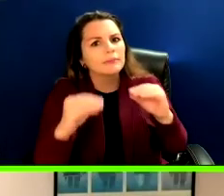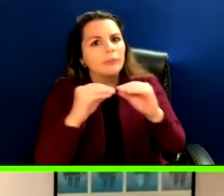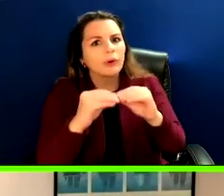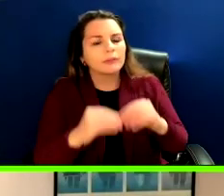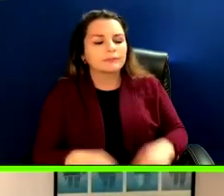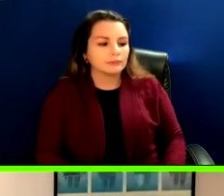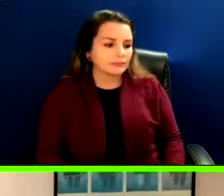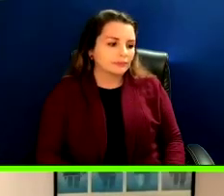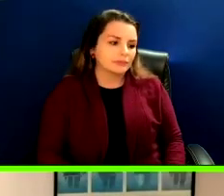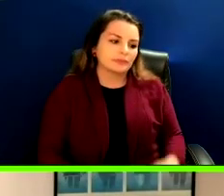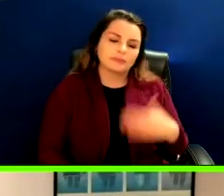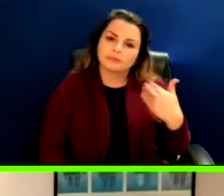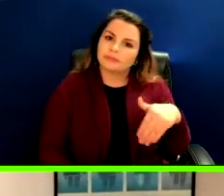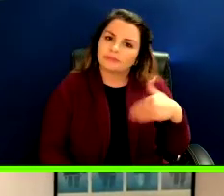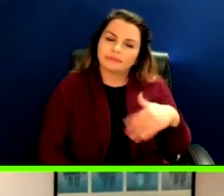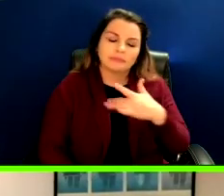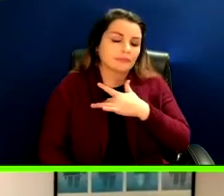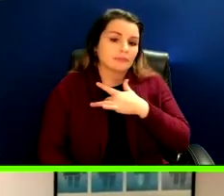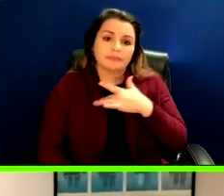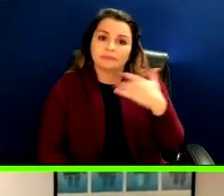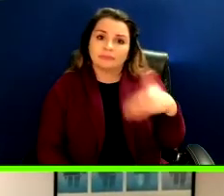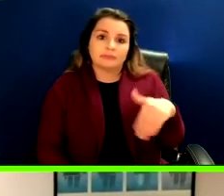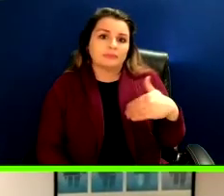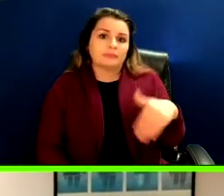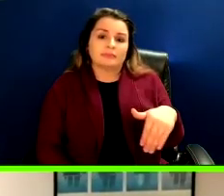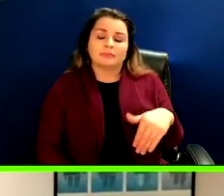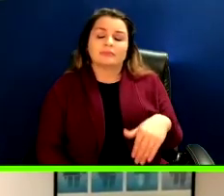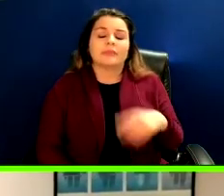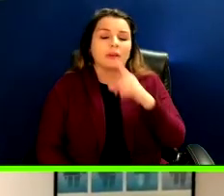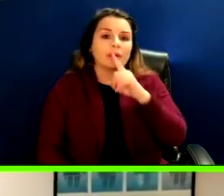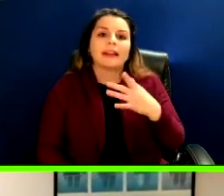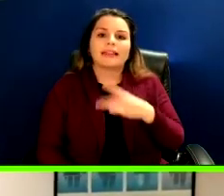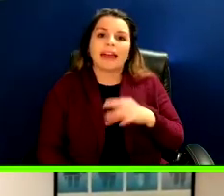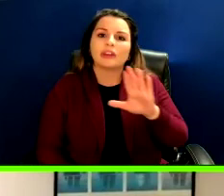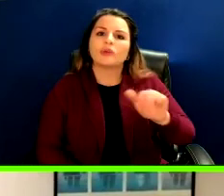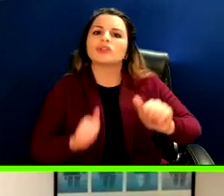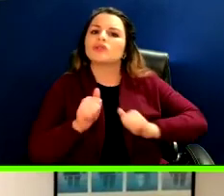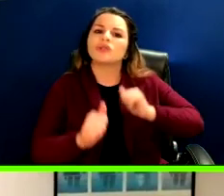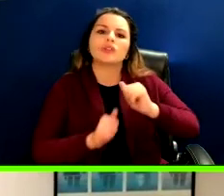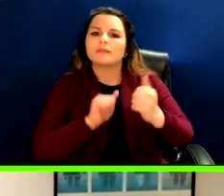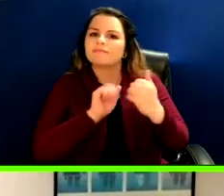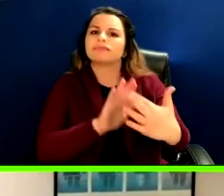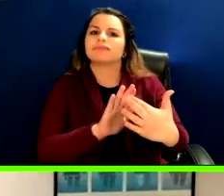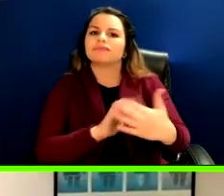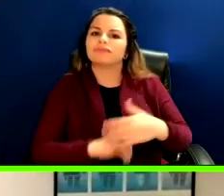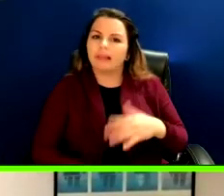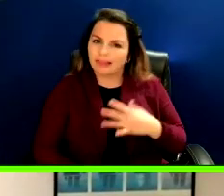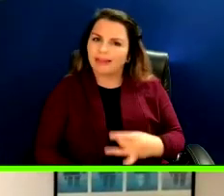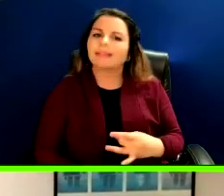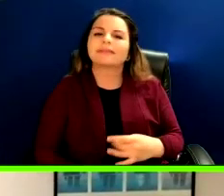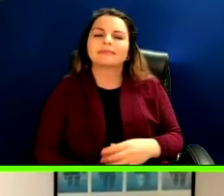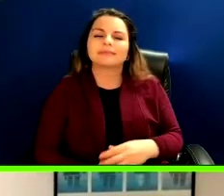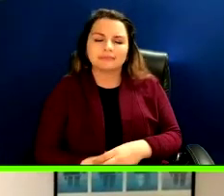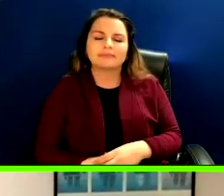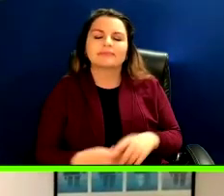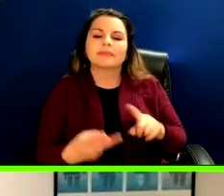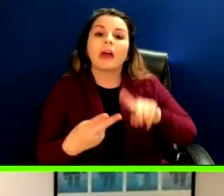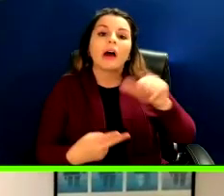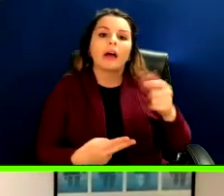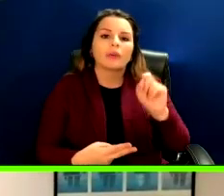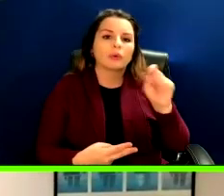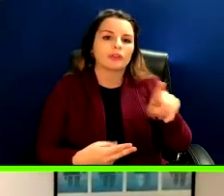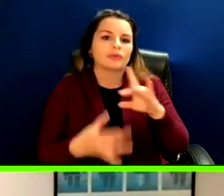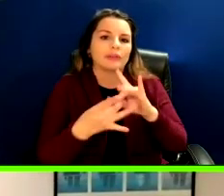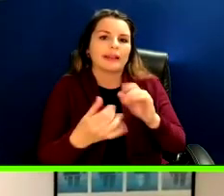Wow, that's very, very, I like the assertiveness in that. Another question we have is going to take you into your